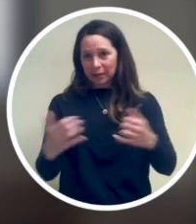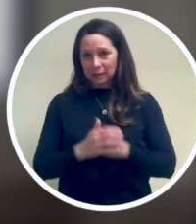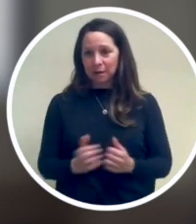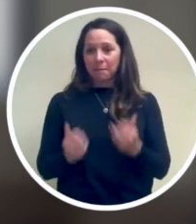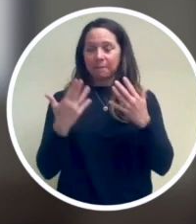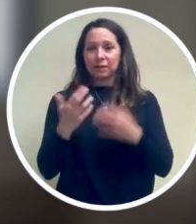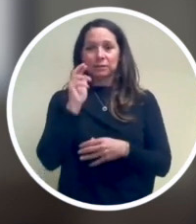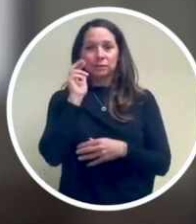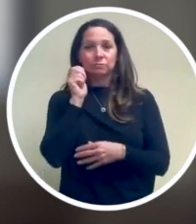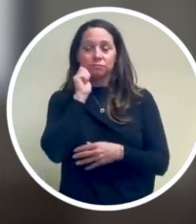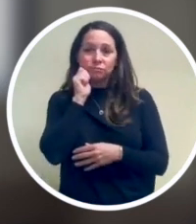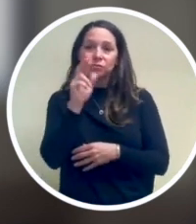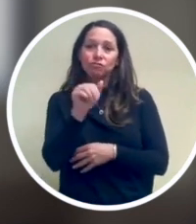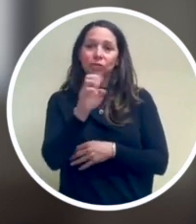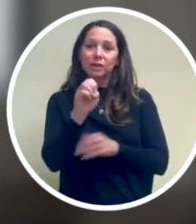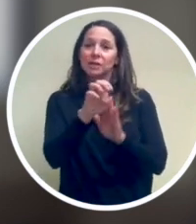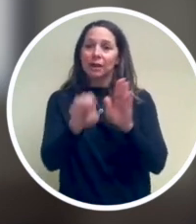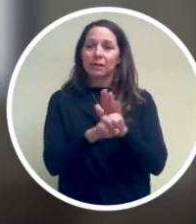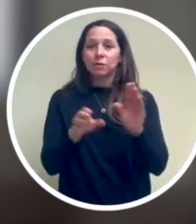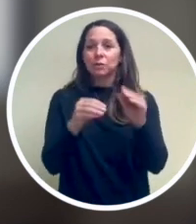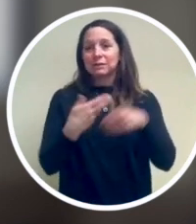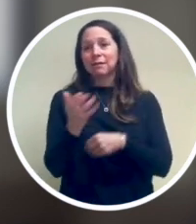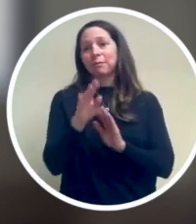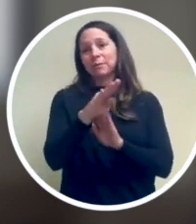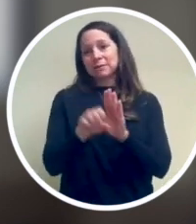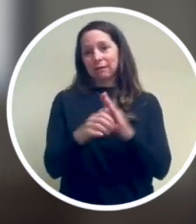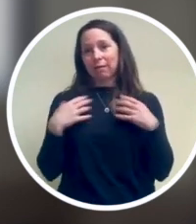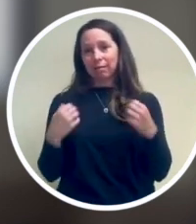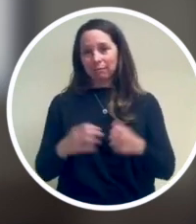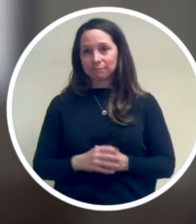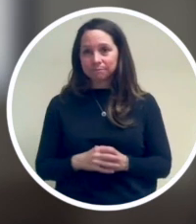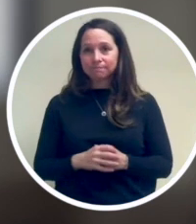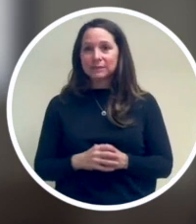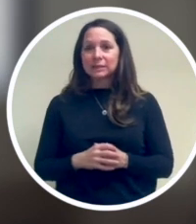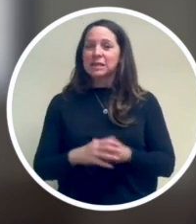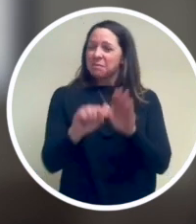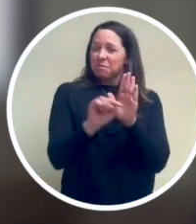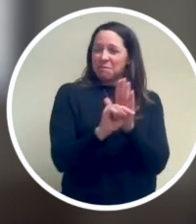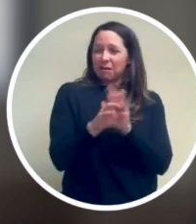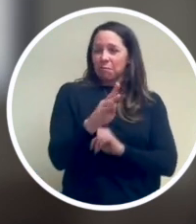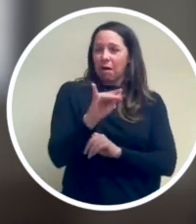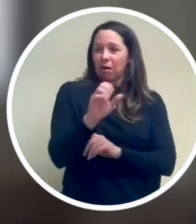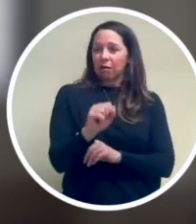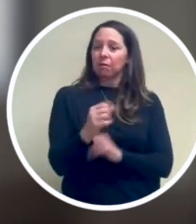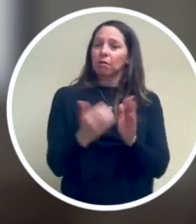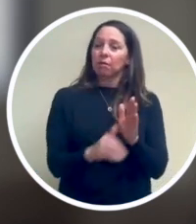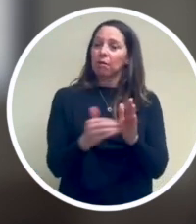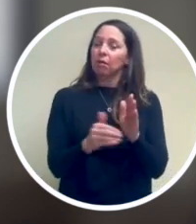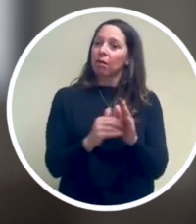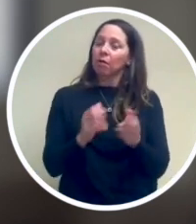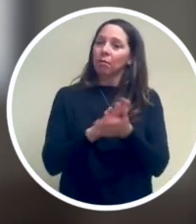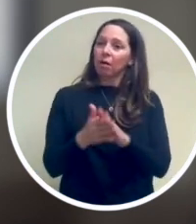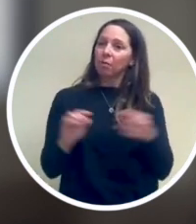helpful today in a multi-racial and multi-ethnic organization like Bay State Health. Biases routinely cause